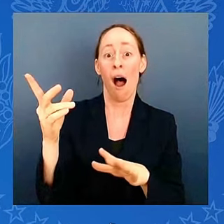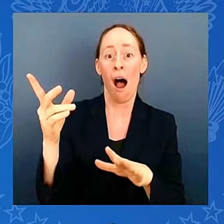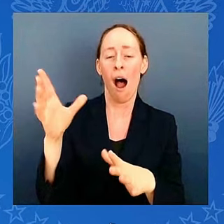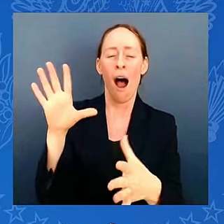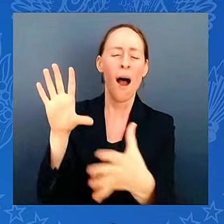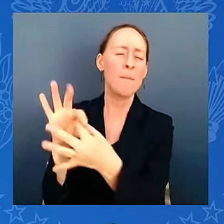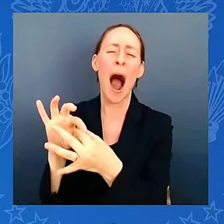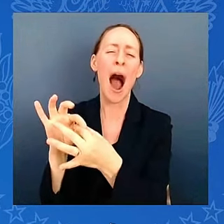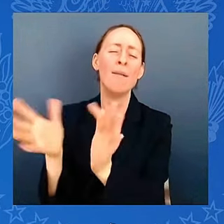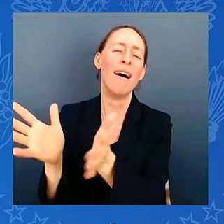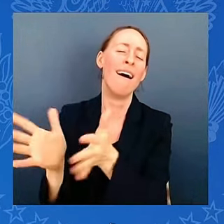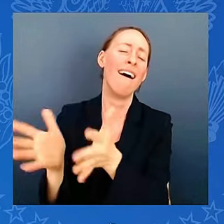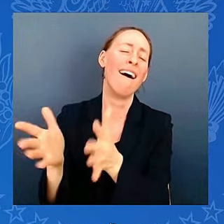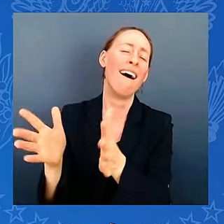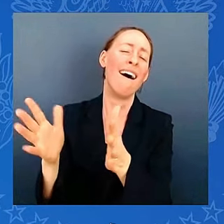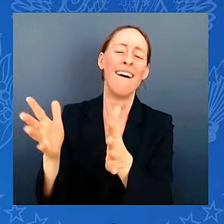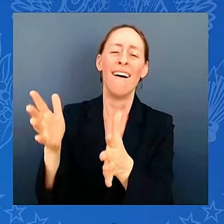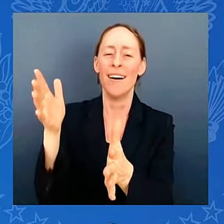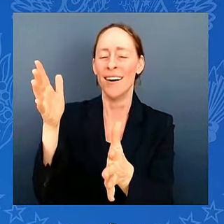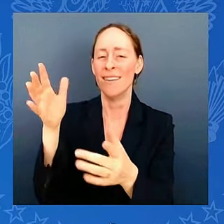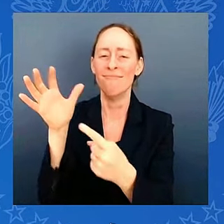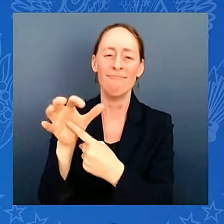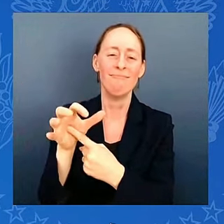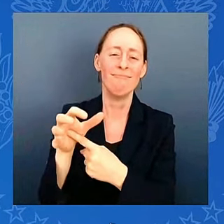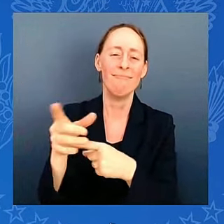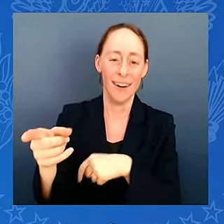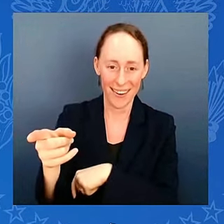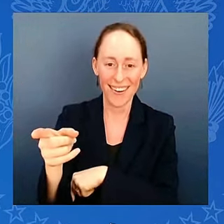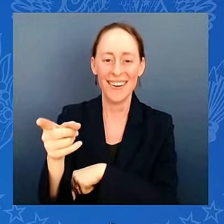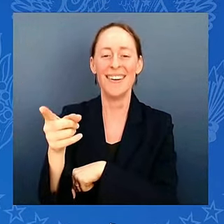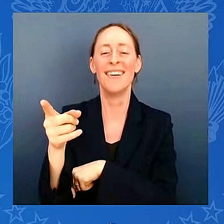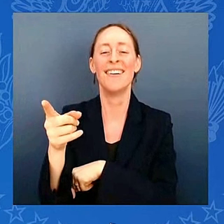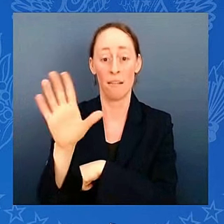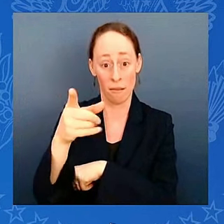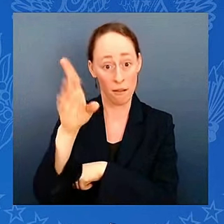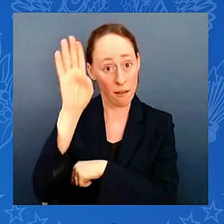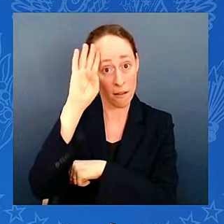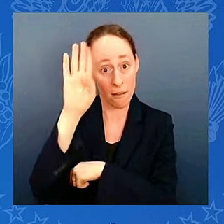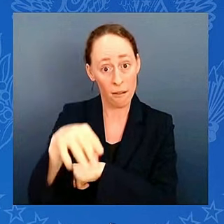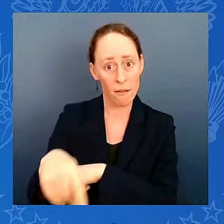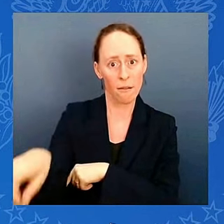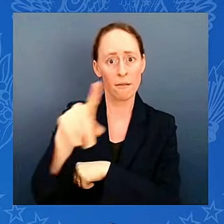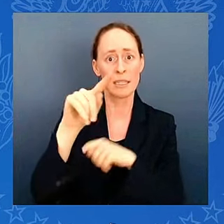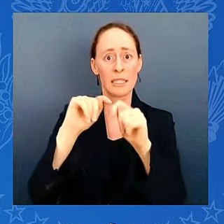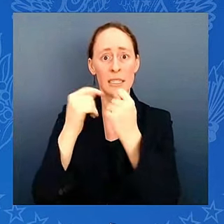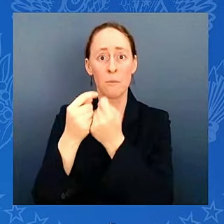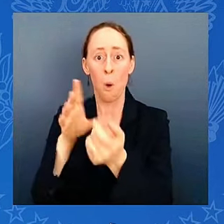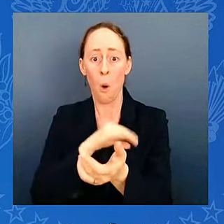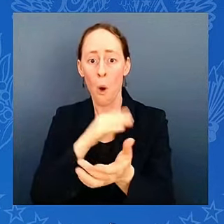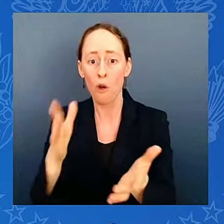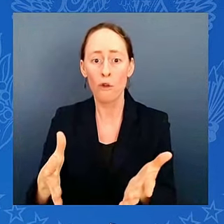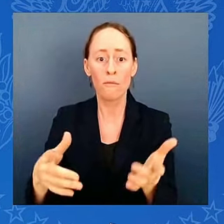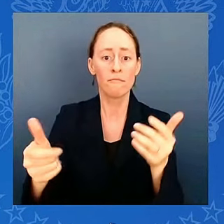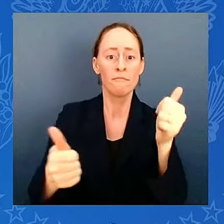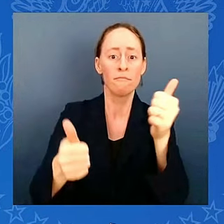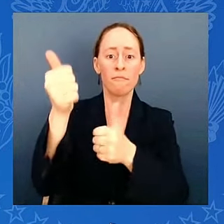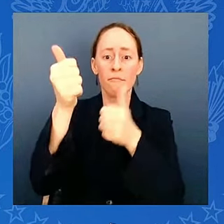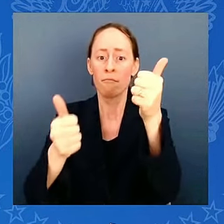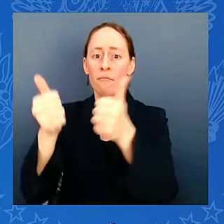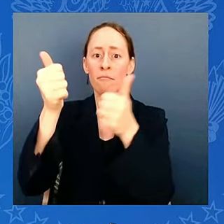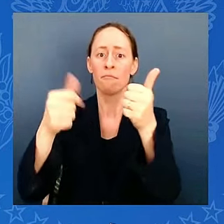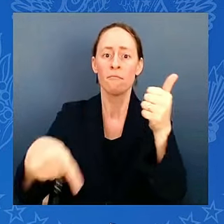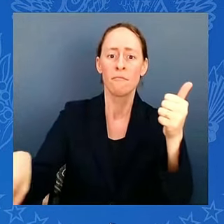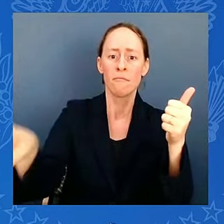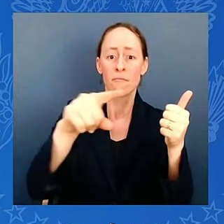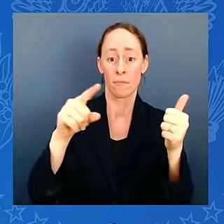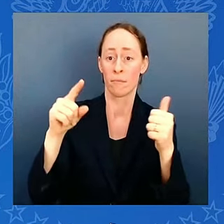Look, you know, to the team owners and executives, these incredible players standing behind me, and to all the supporters and families,